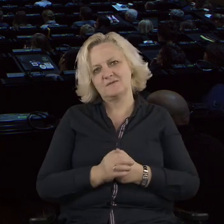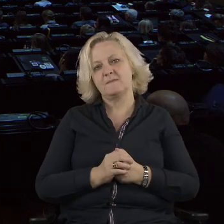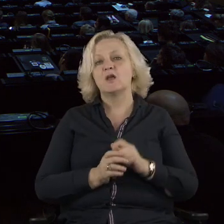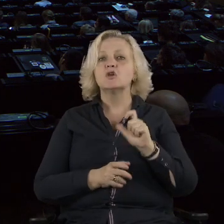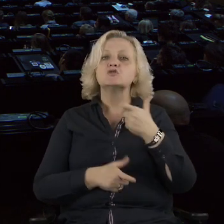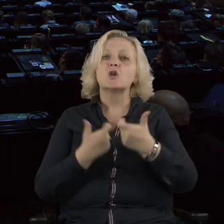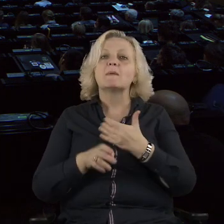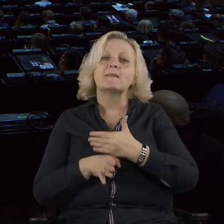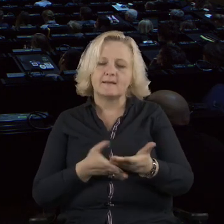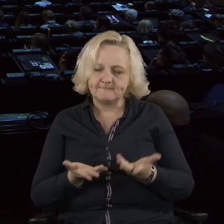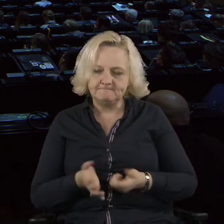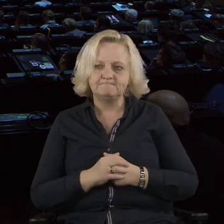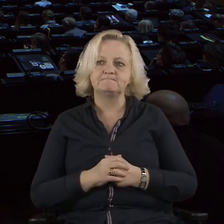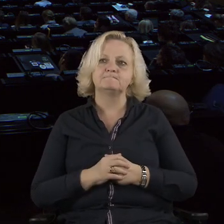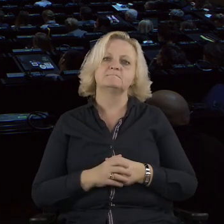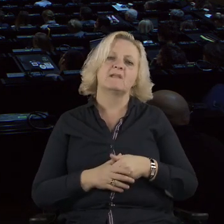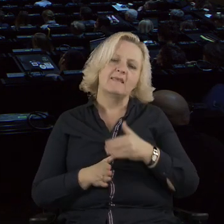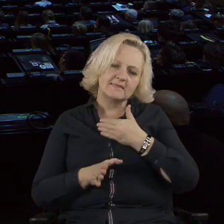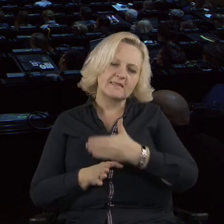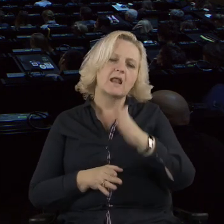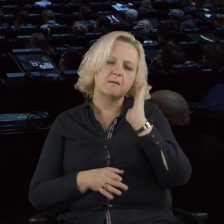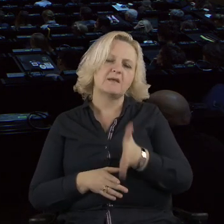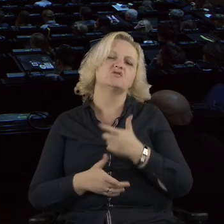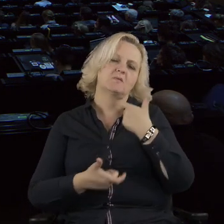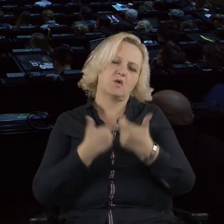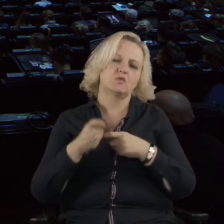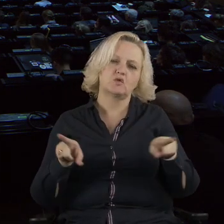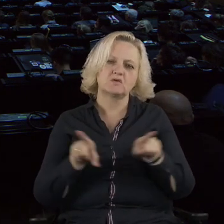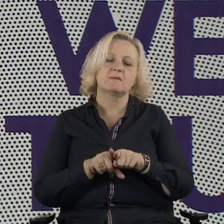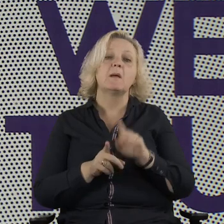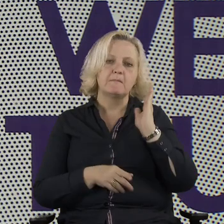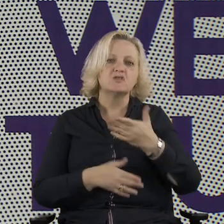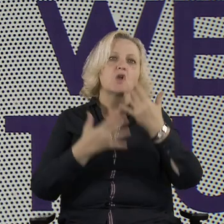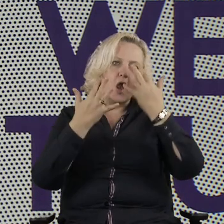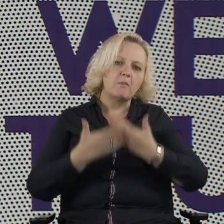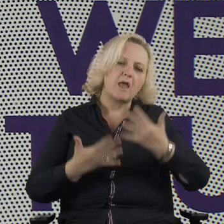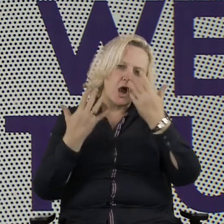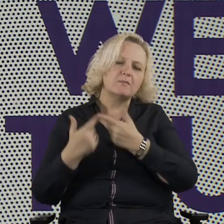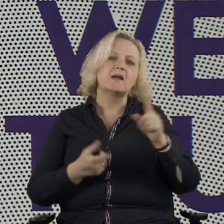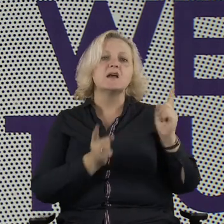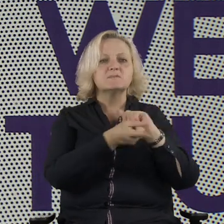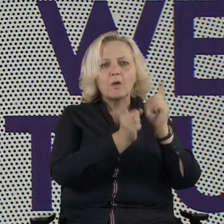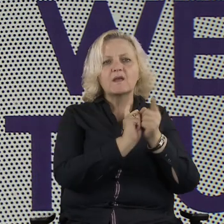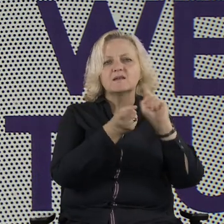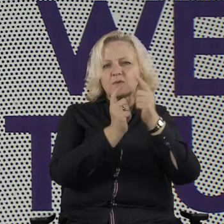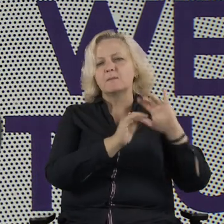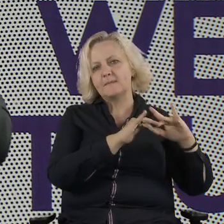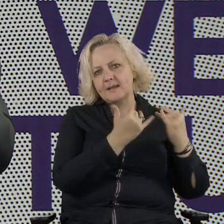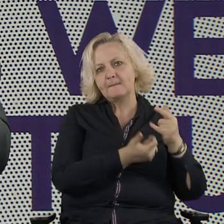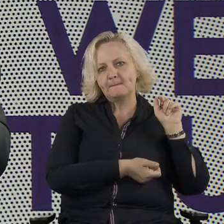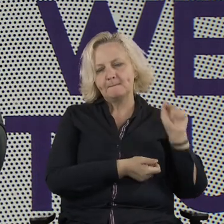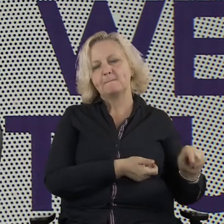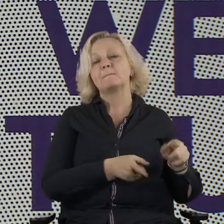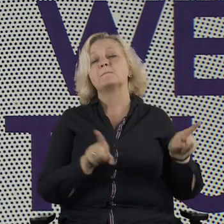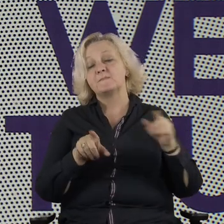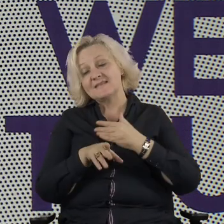counting meetings. We will also continue our work, advocacy work on lobbying. And I think this is essential for